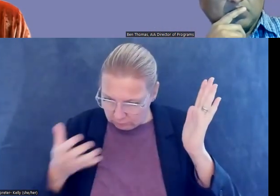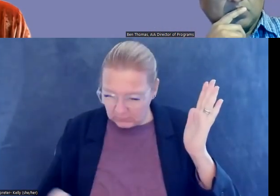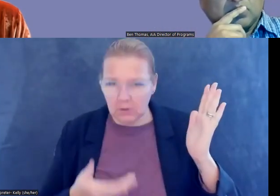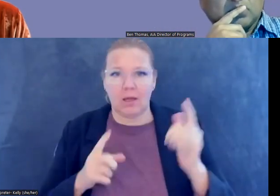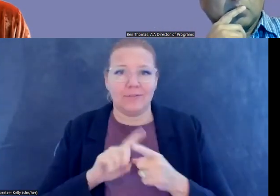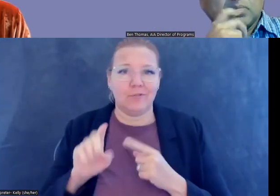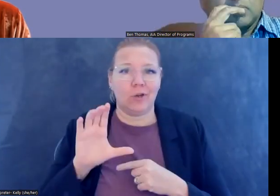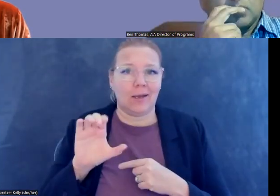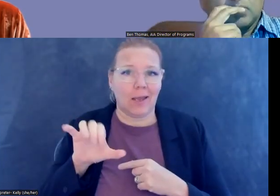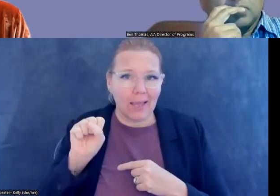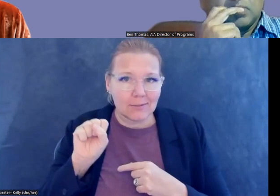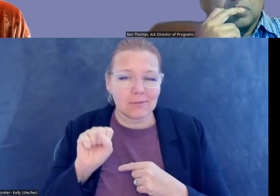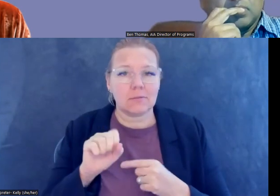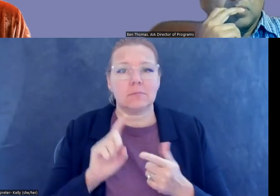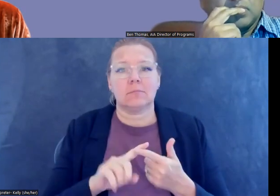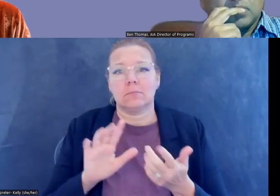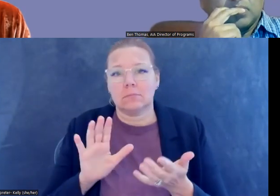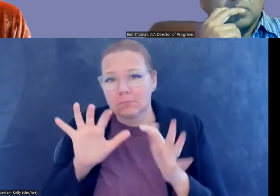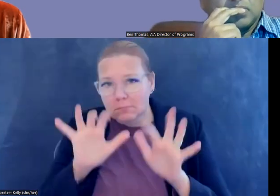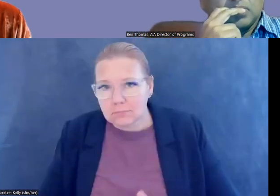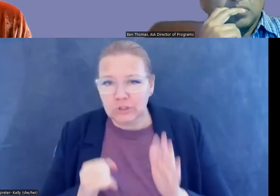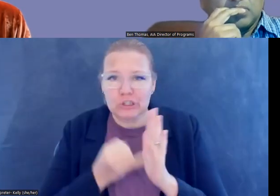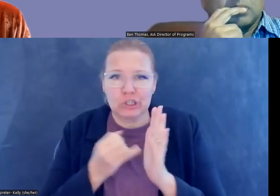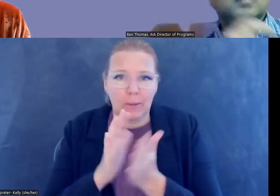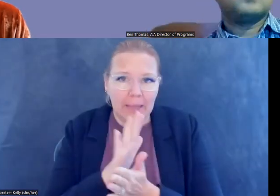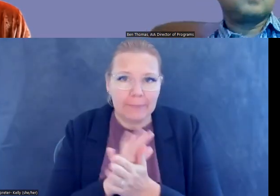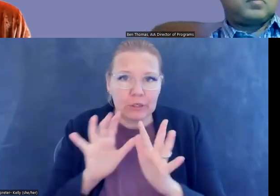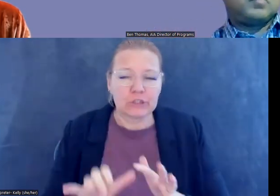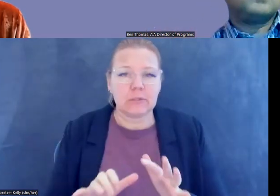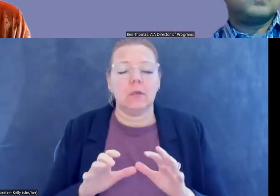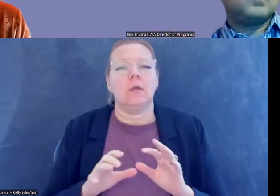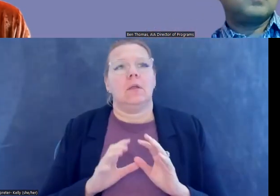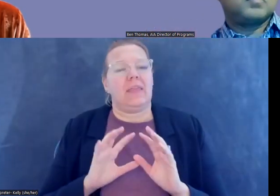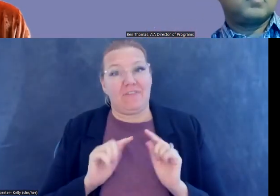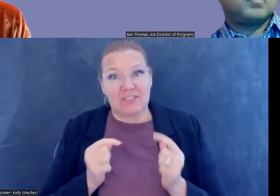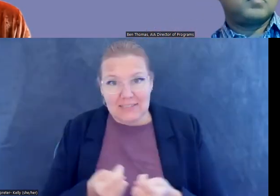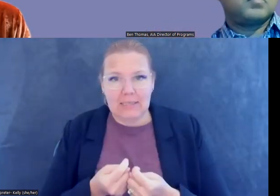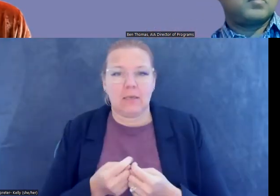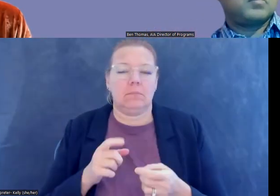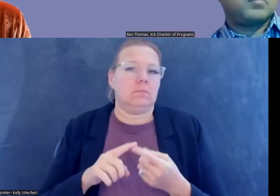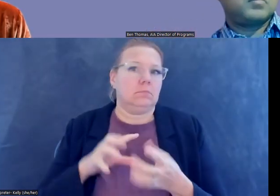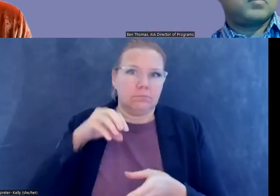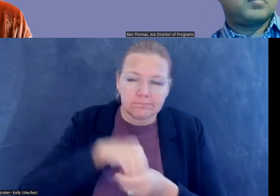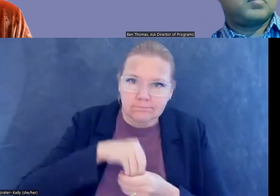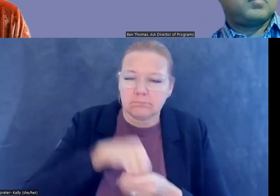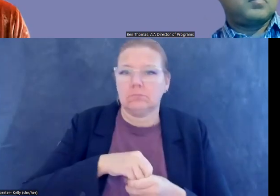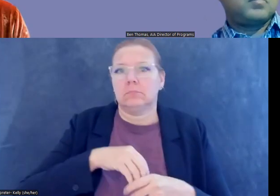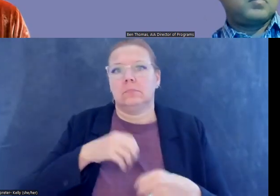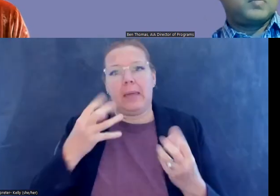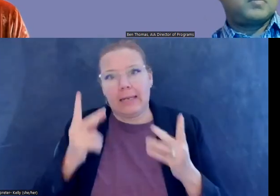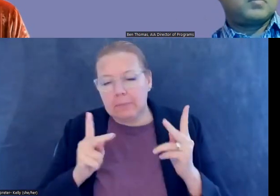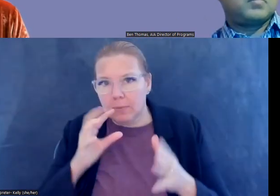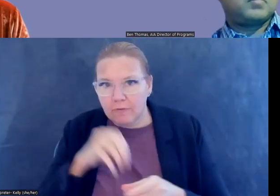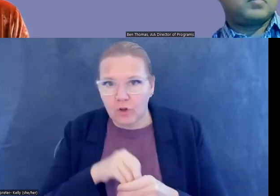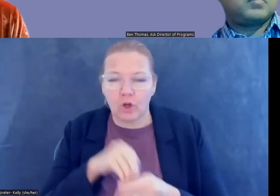papers by the team there, which was, is an interdisciplinary team of criminologists, archaeologists, lawyers, um,